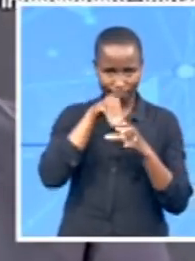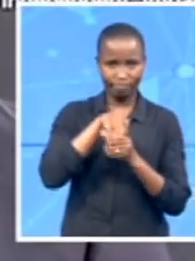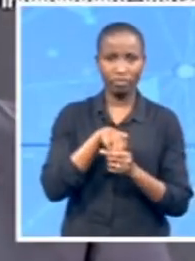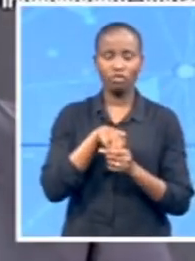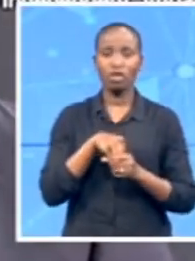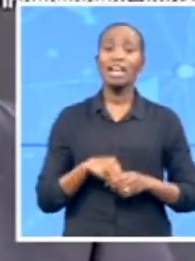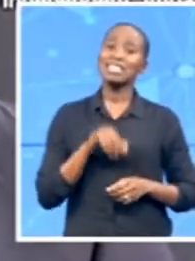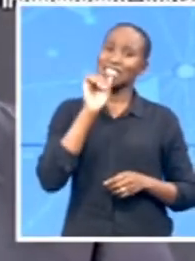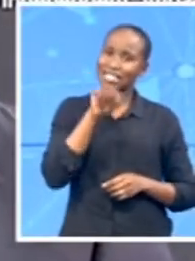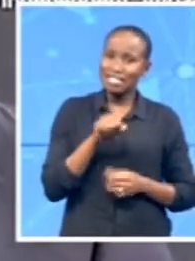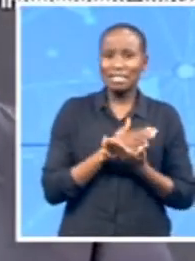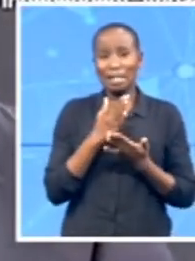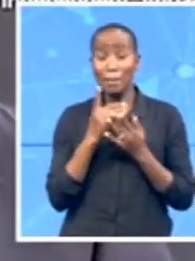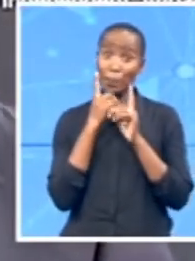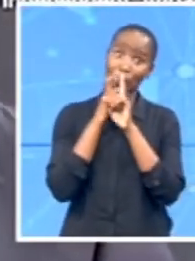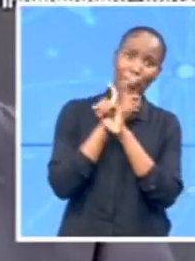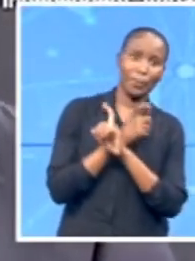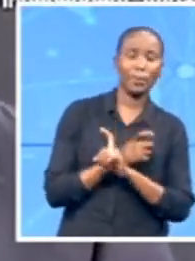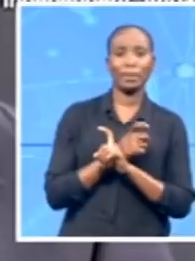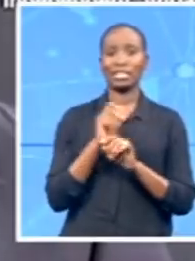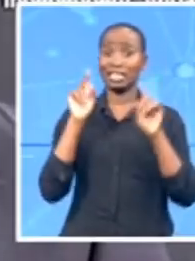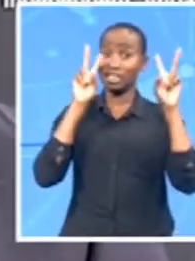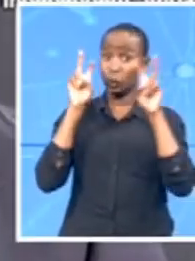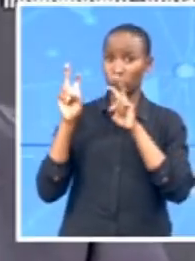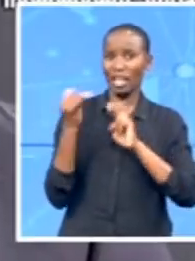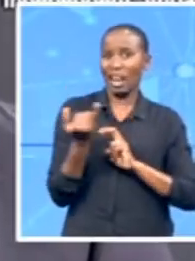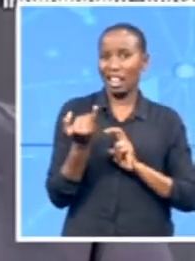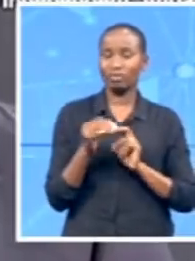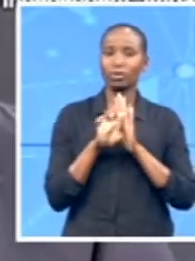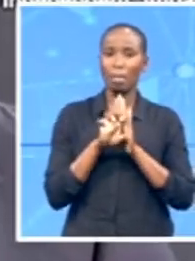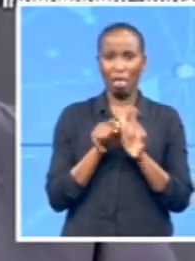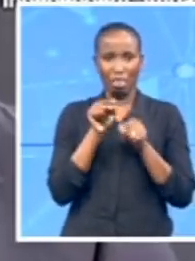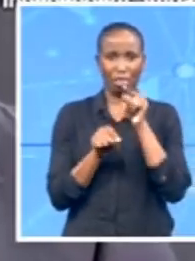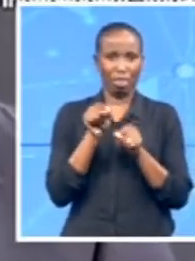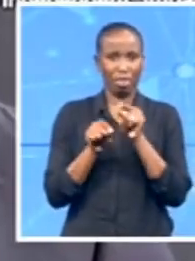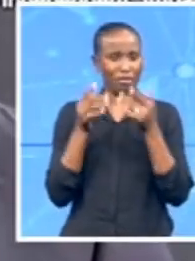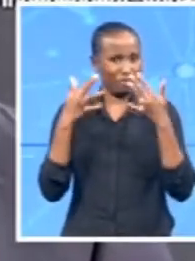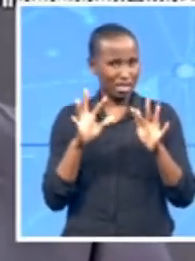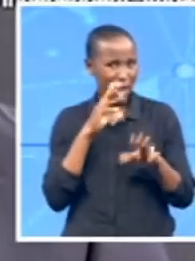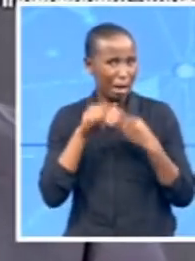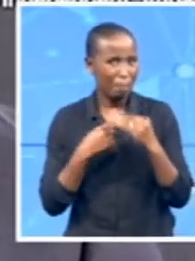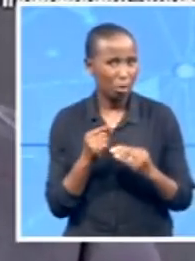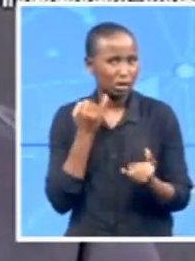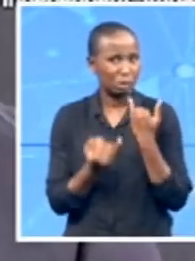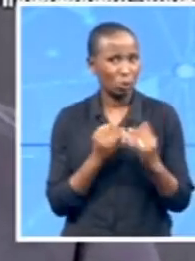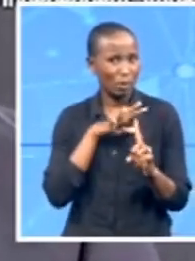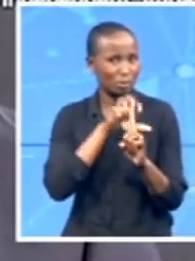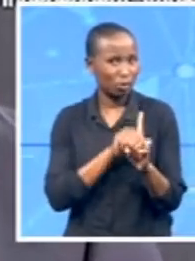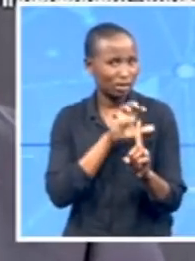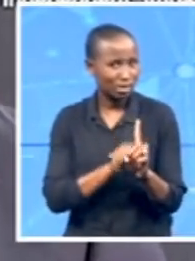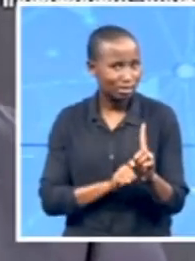allegations that there was sexual harassment, allegations that there's political